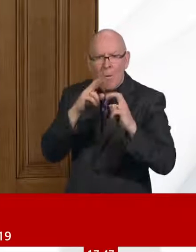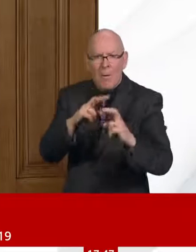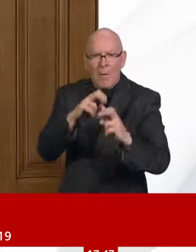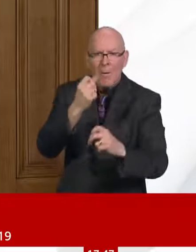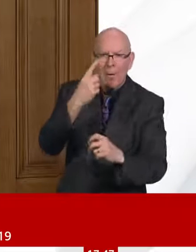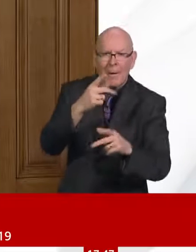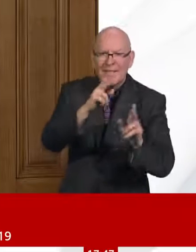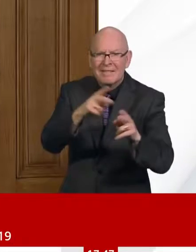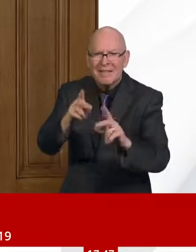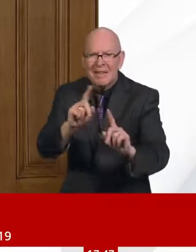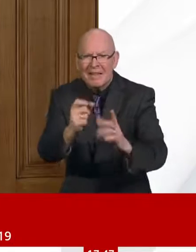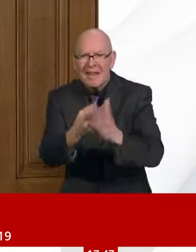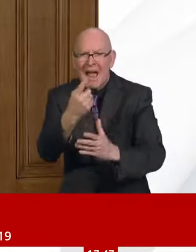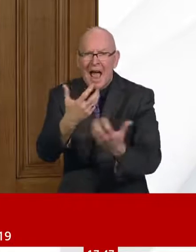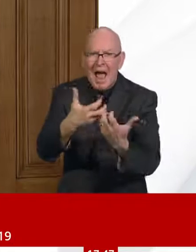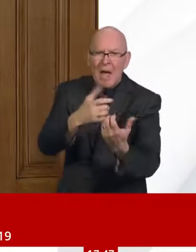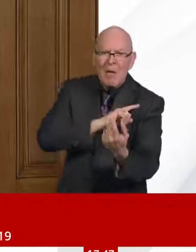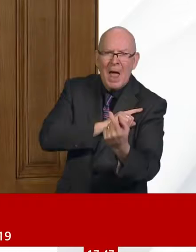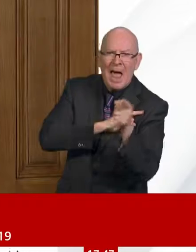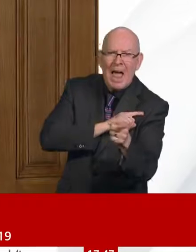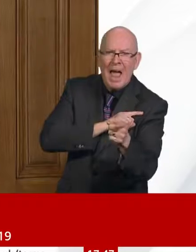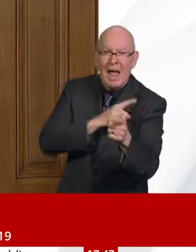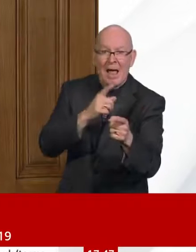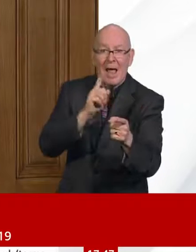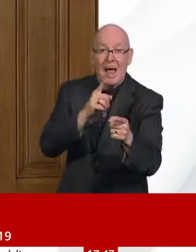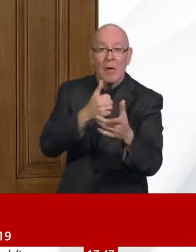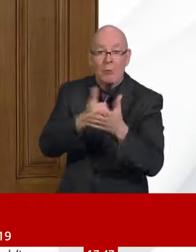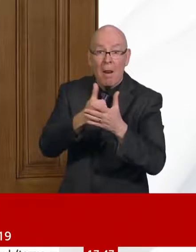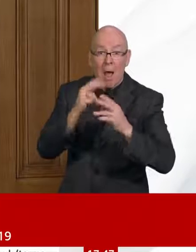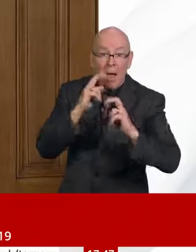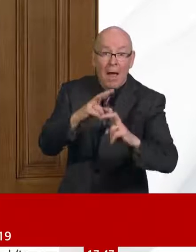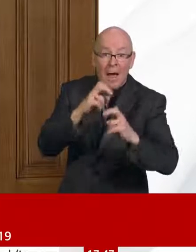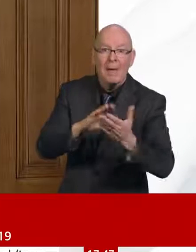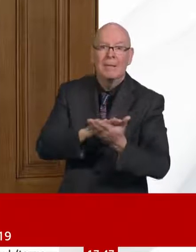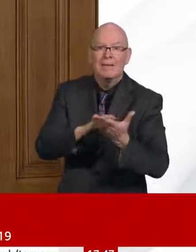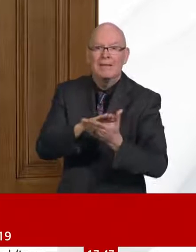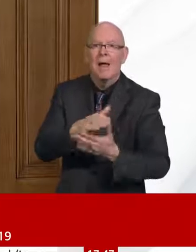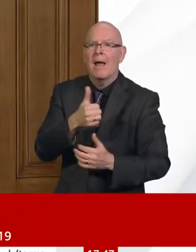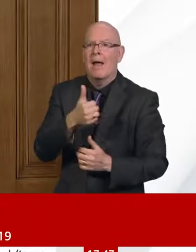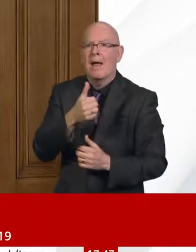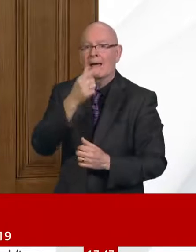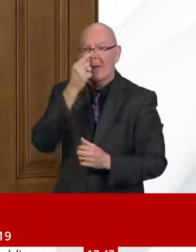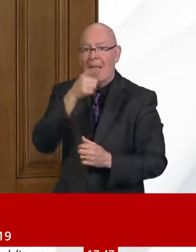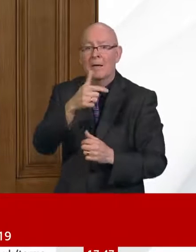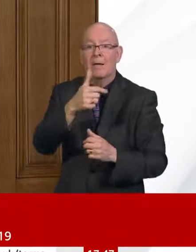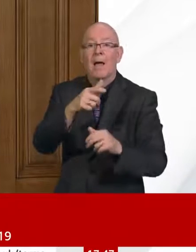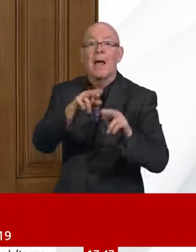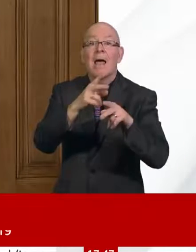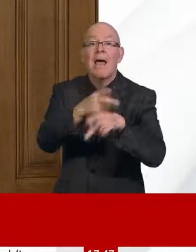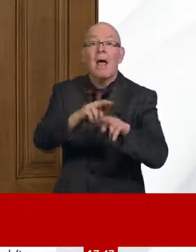at no time has it been said to me anywhere that the NHS would not accept a patient who needed to be admitted.